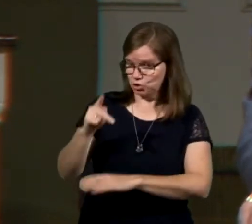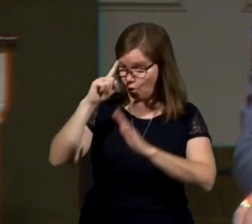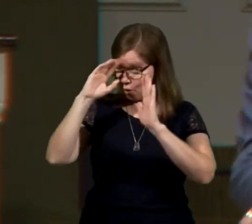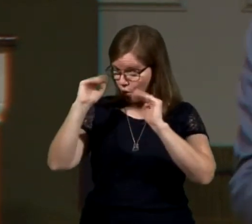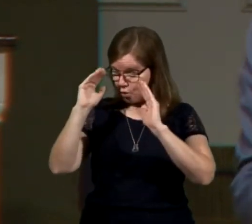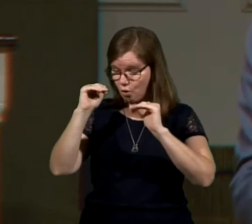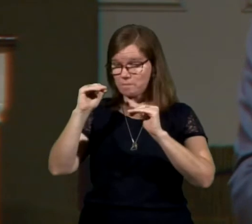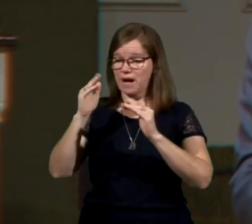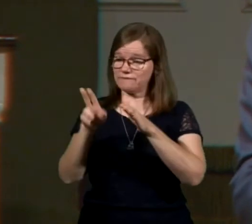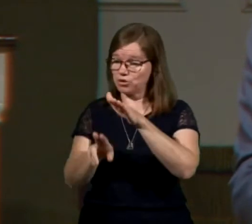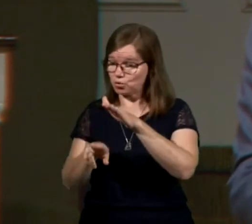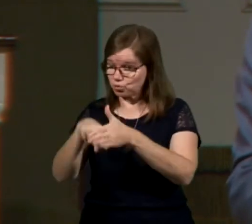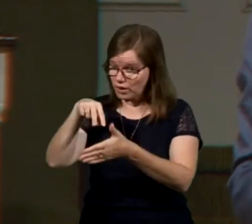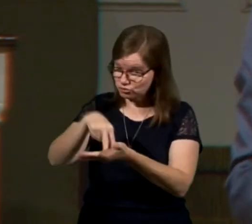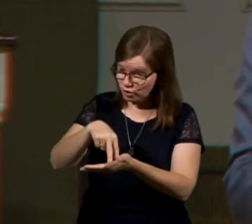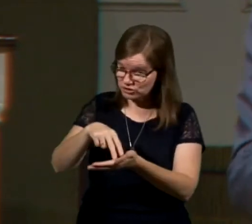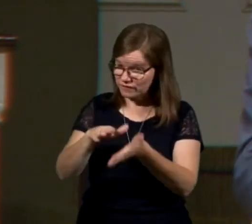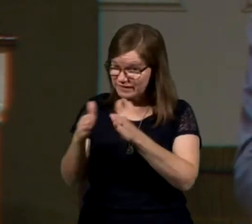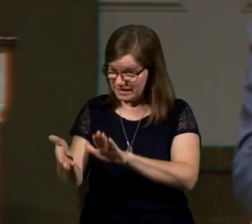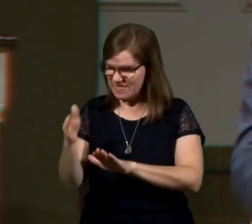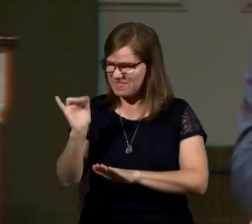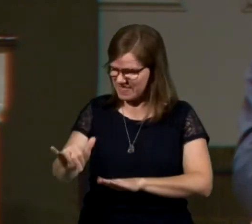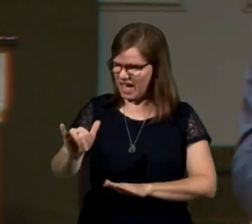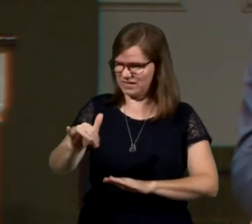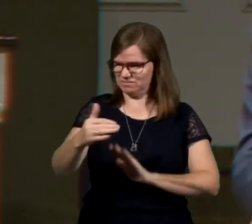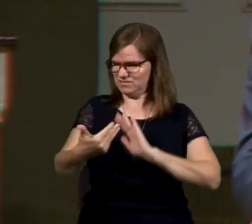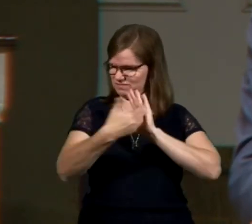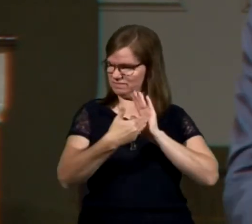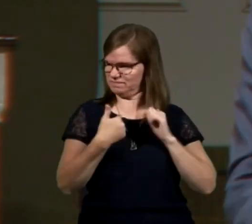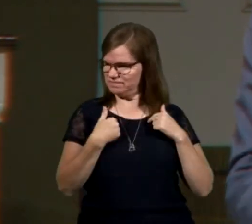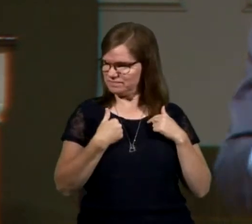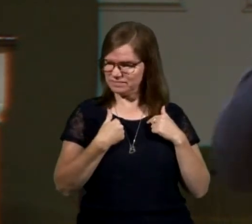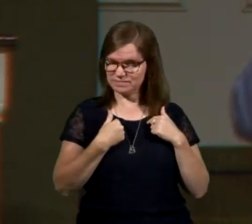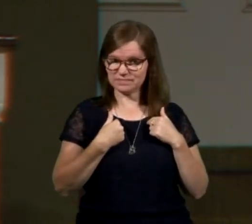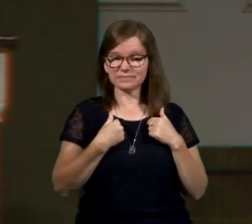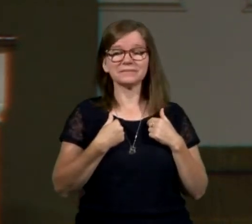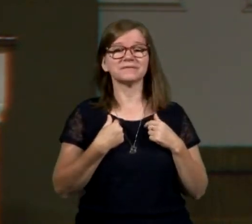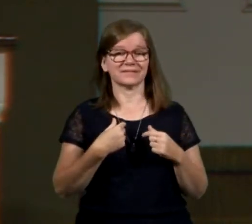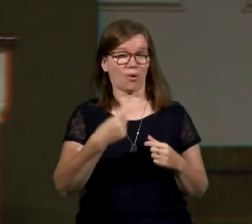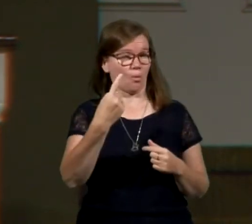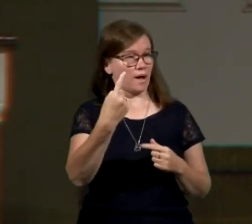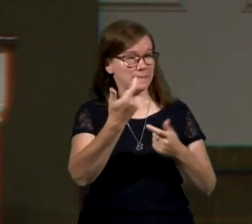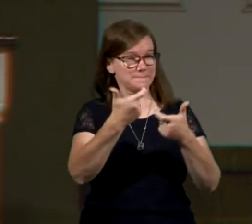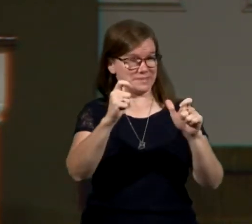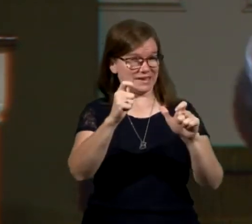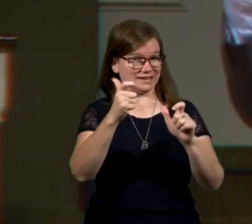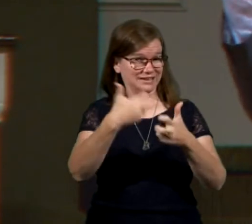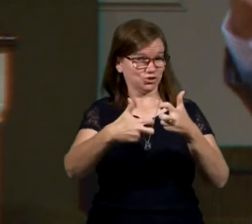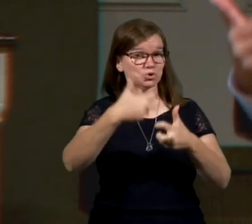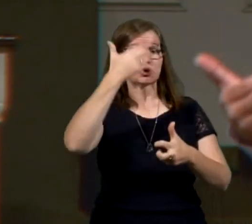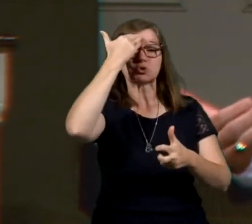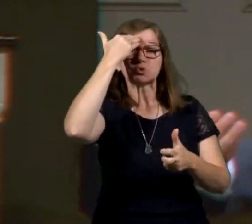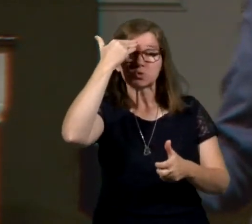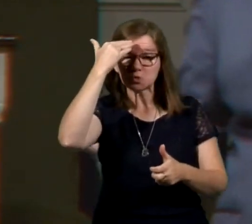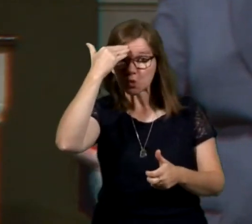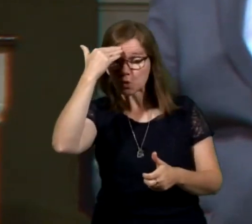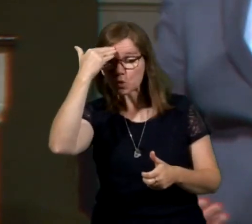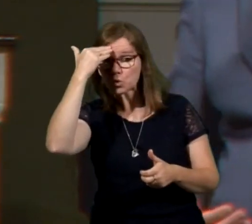of the dead am I called into question. One of the biggest issues, he said, look, guys, knowing that half